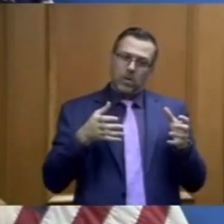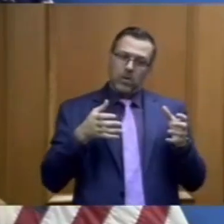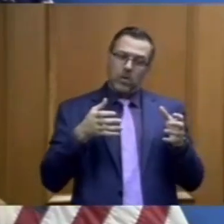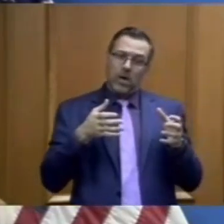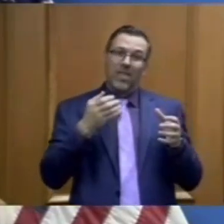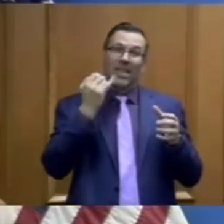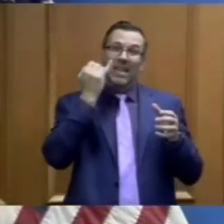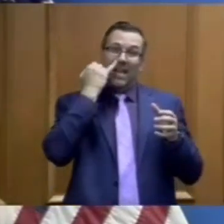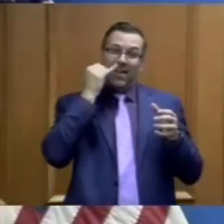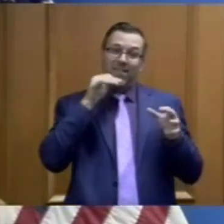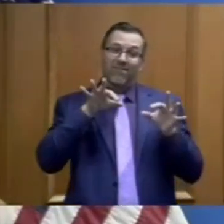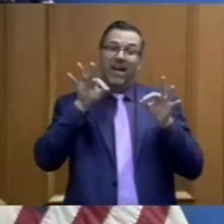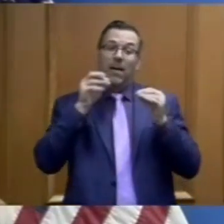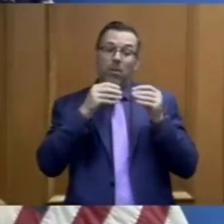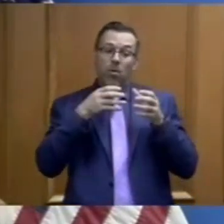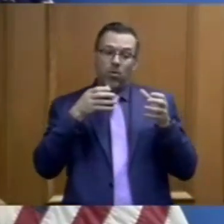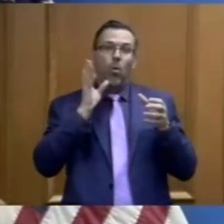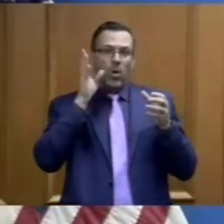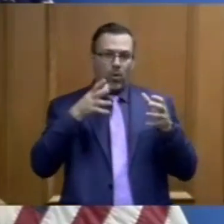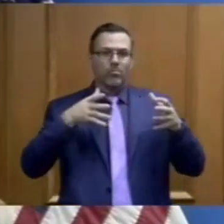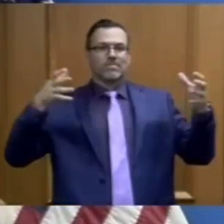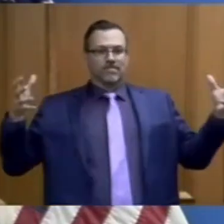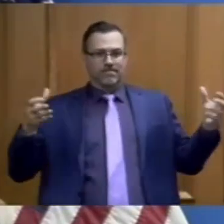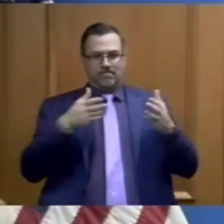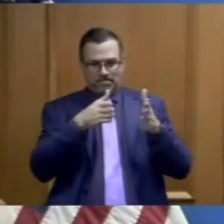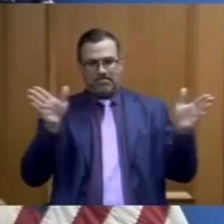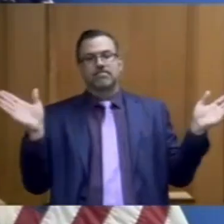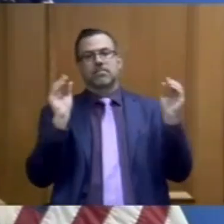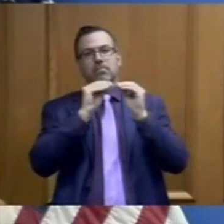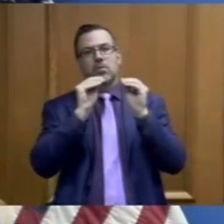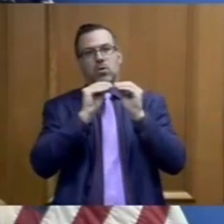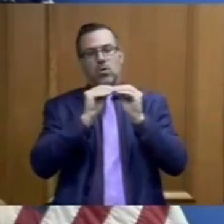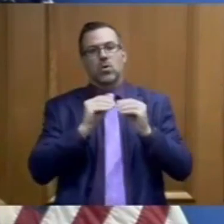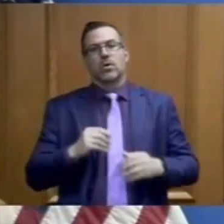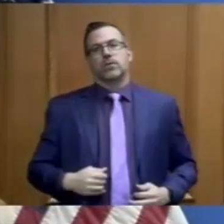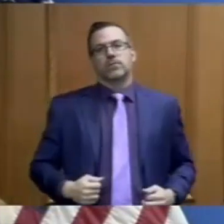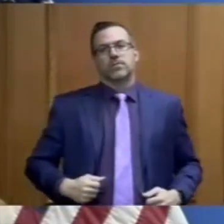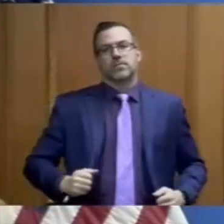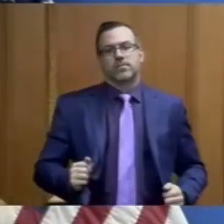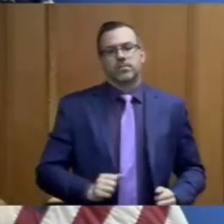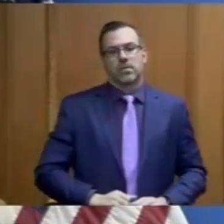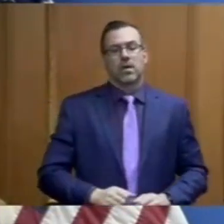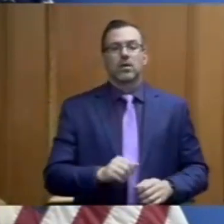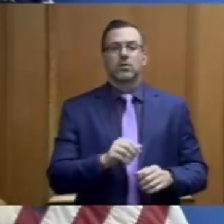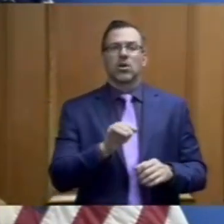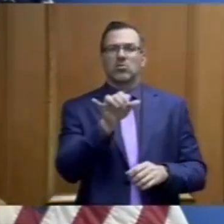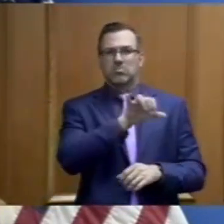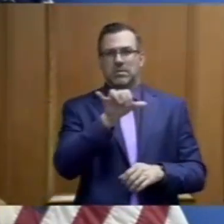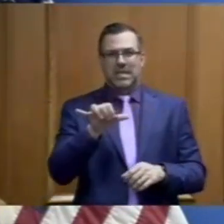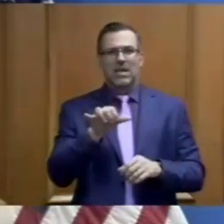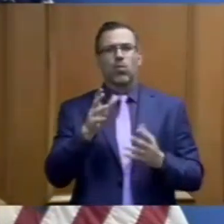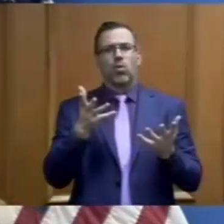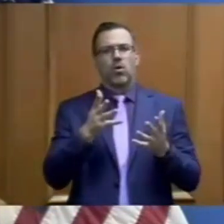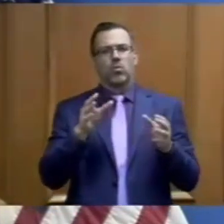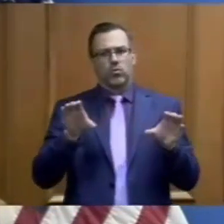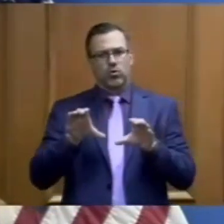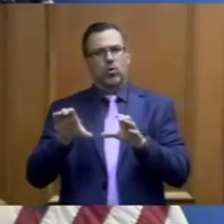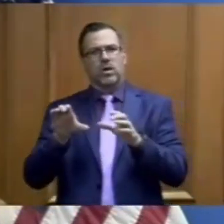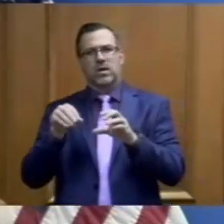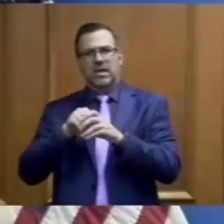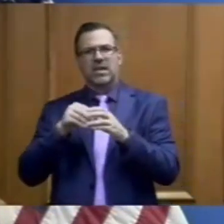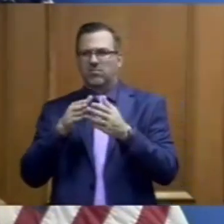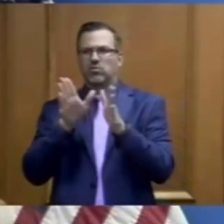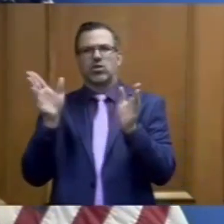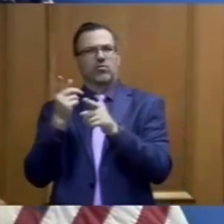that needs a test for any symptomatology, which is the threshold that we're using in the general public right now, then